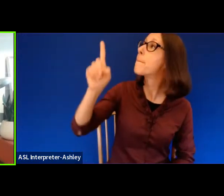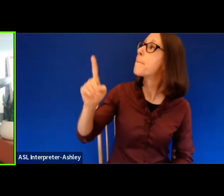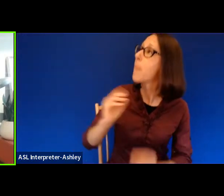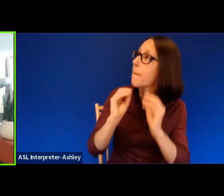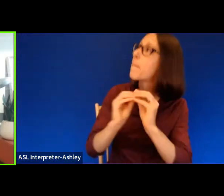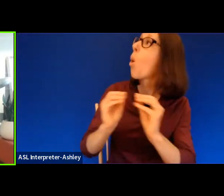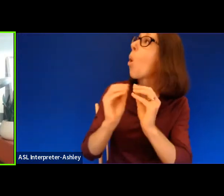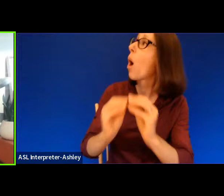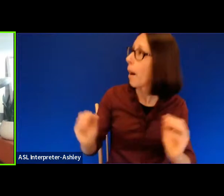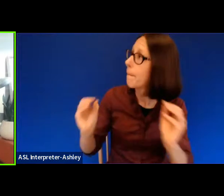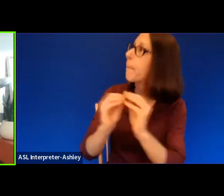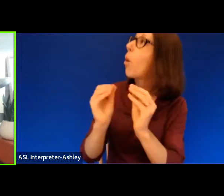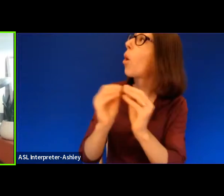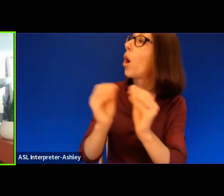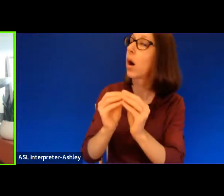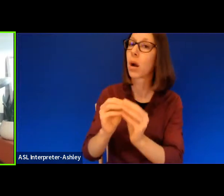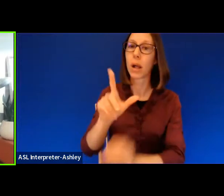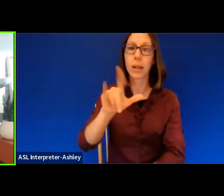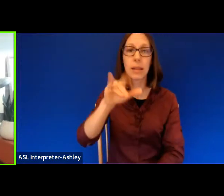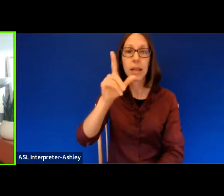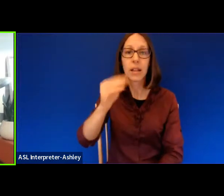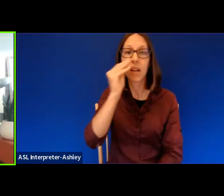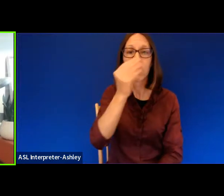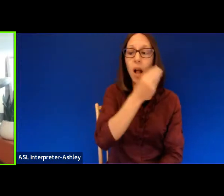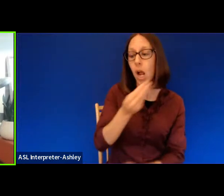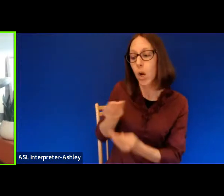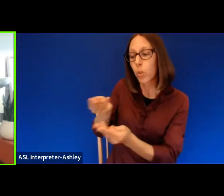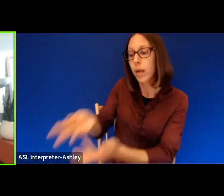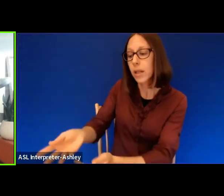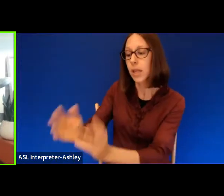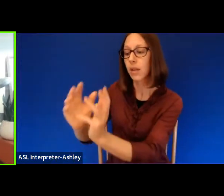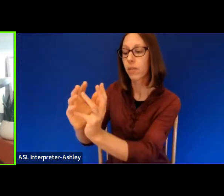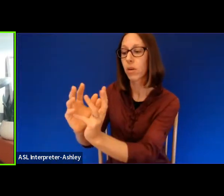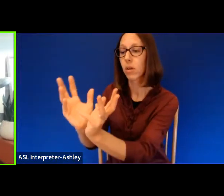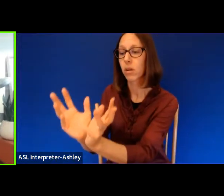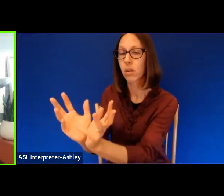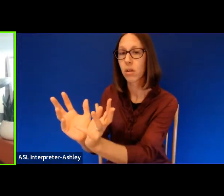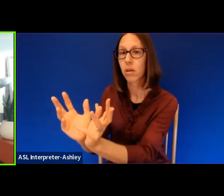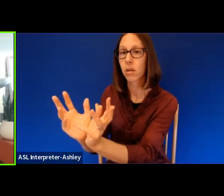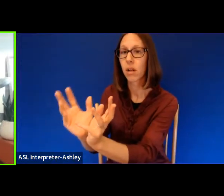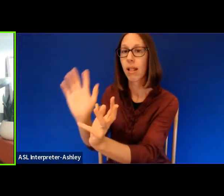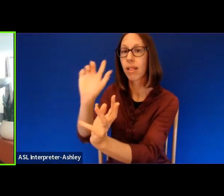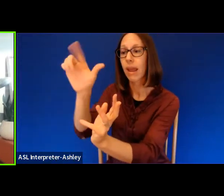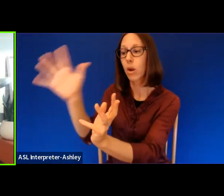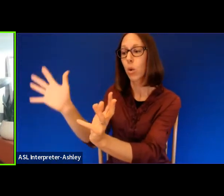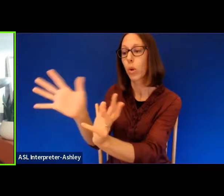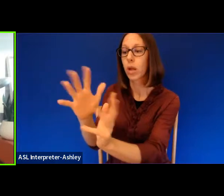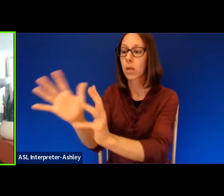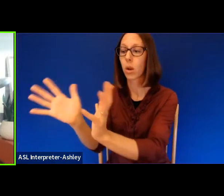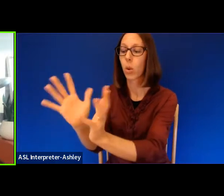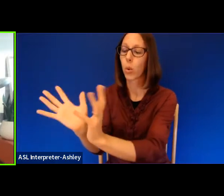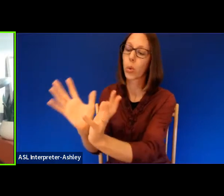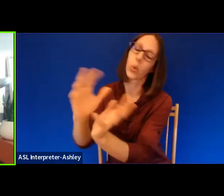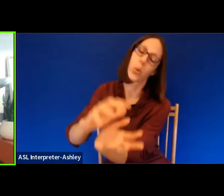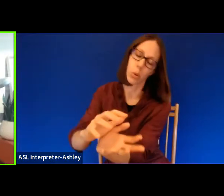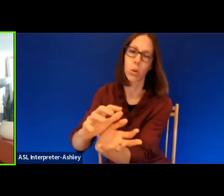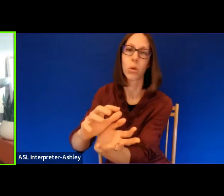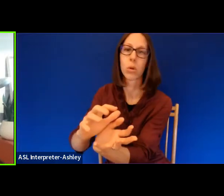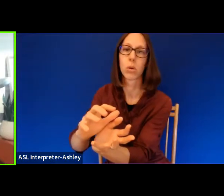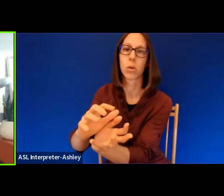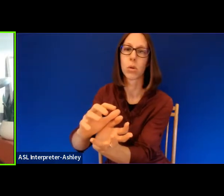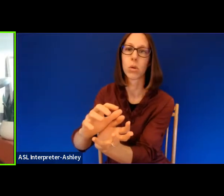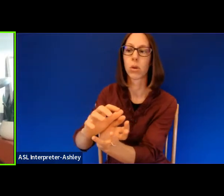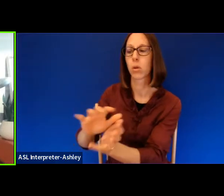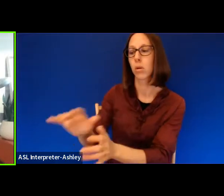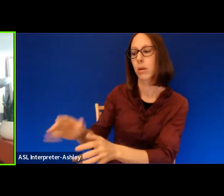The lilies we leave will tip over in wind near your name. My son doesn't yet know,